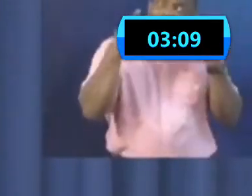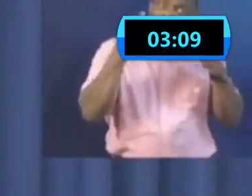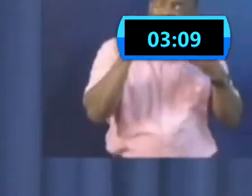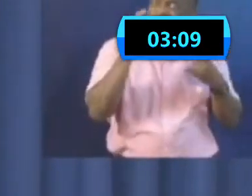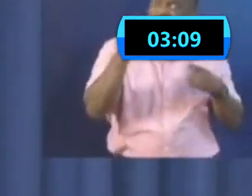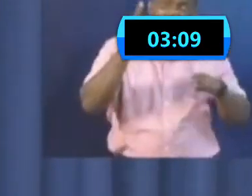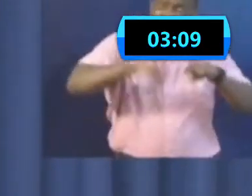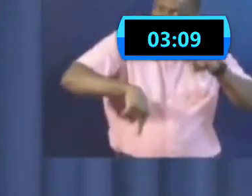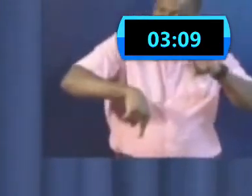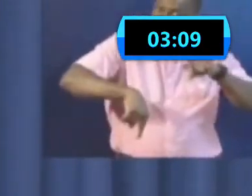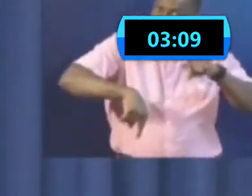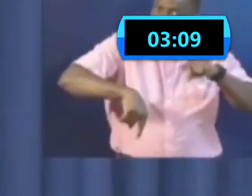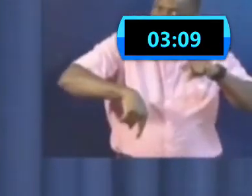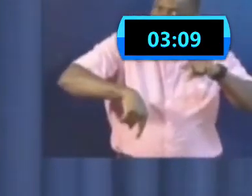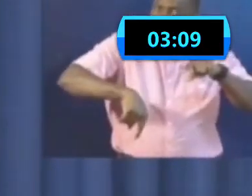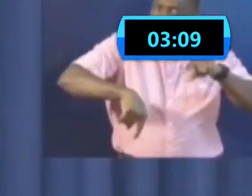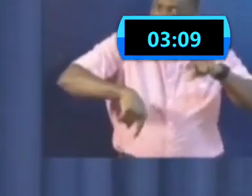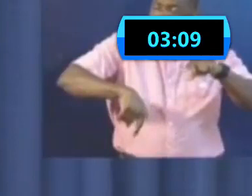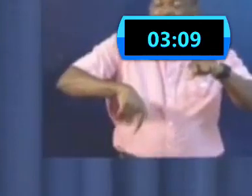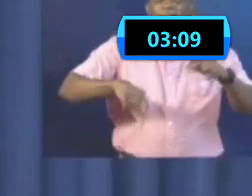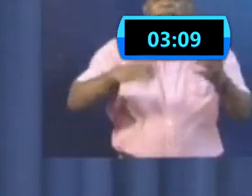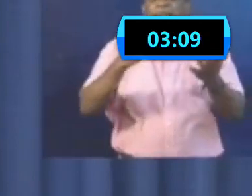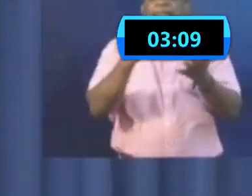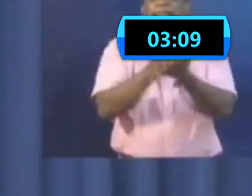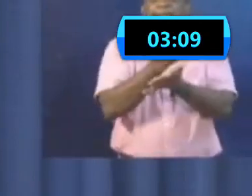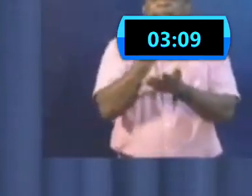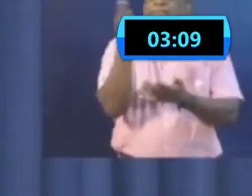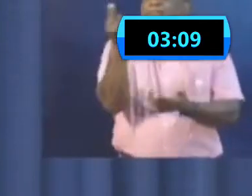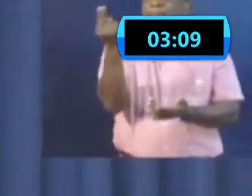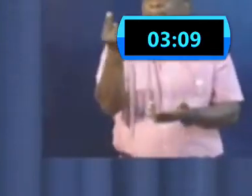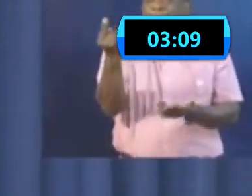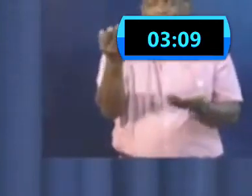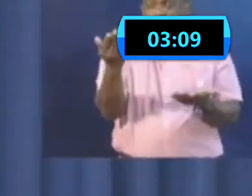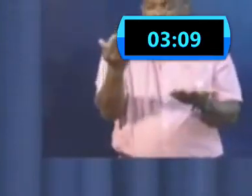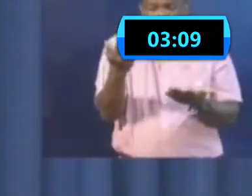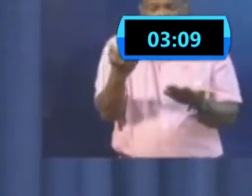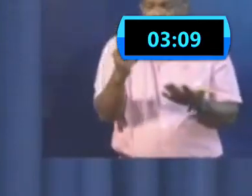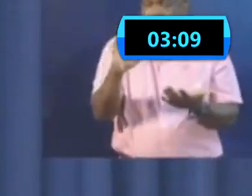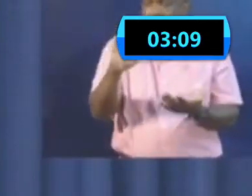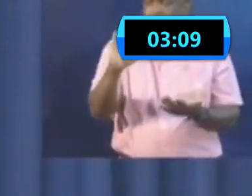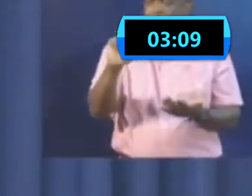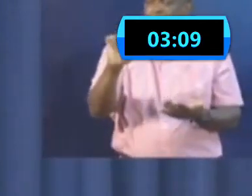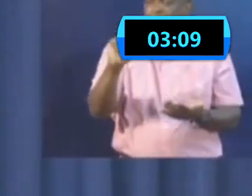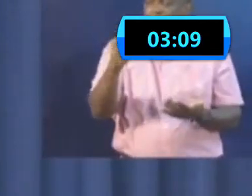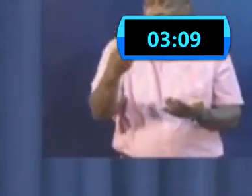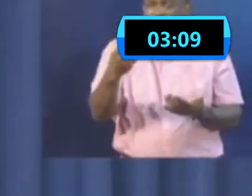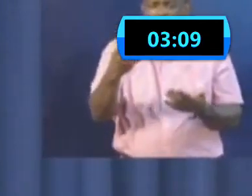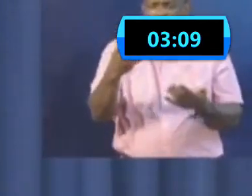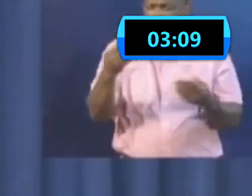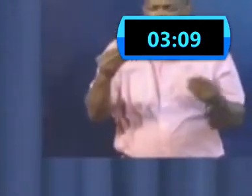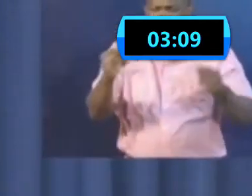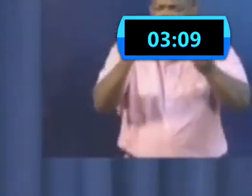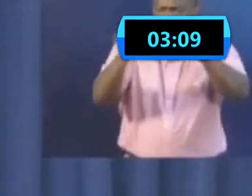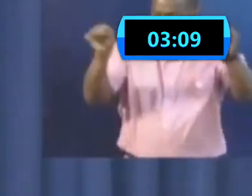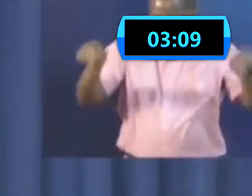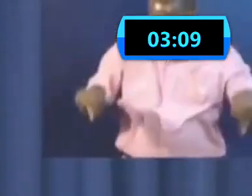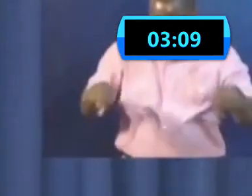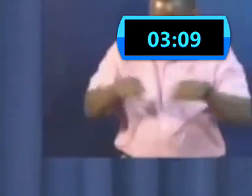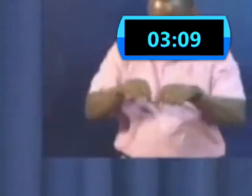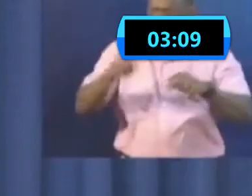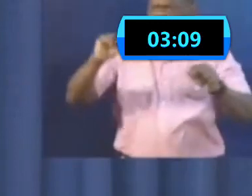what is really required is a covering of your nose and mouth. And I've seen some really creative arrangements, right?